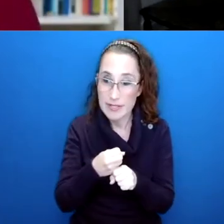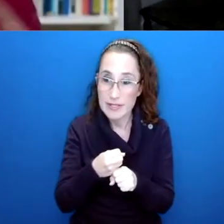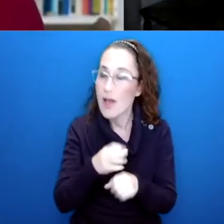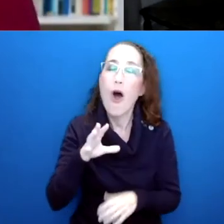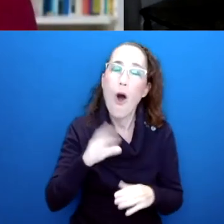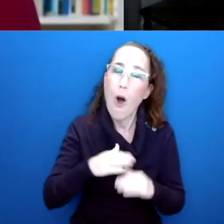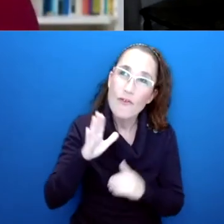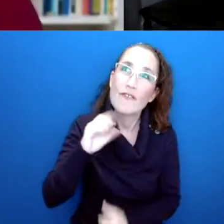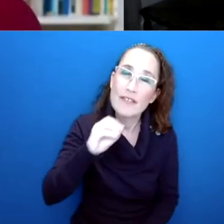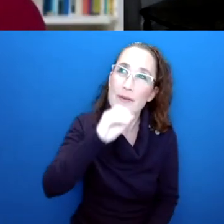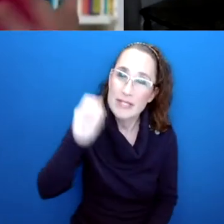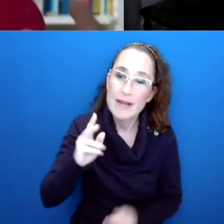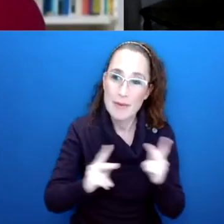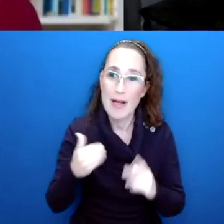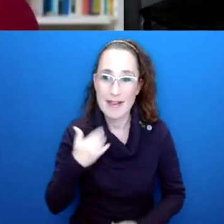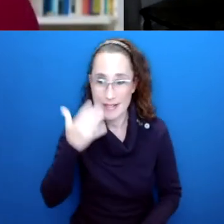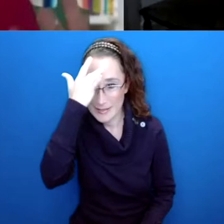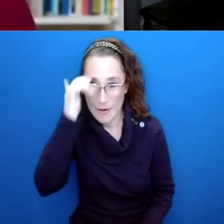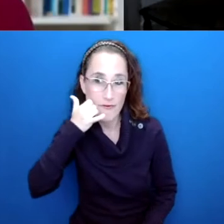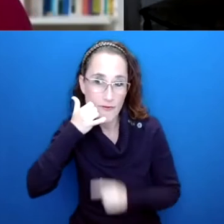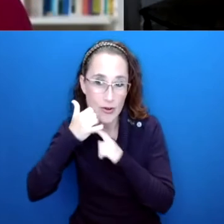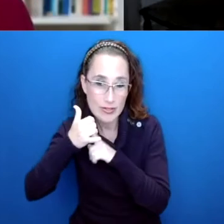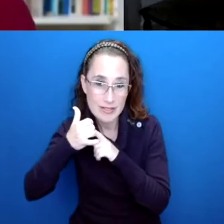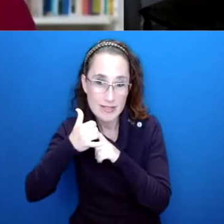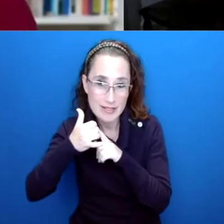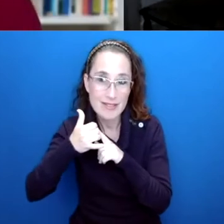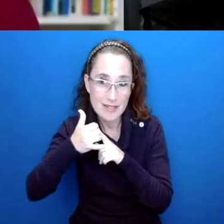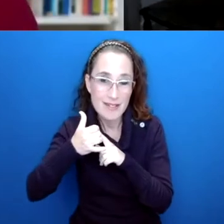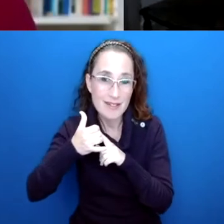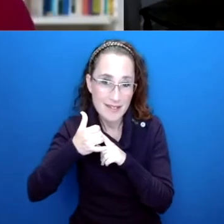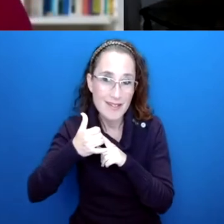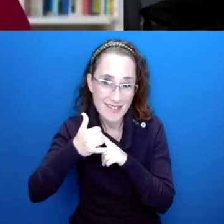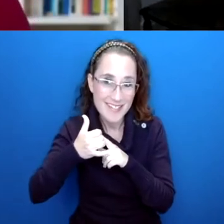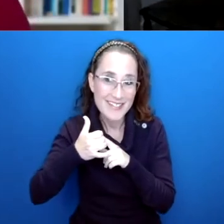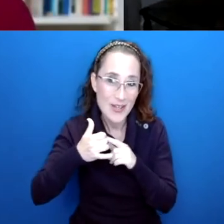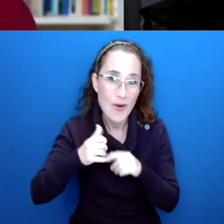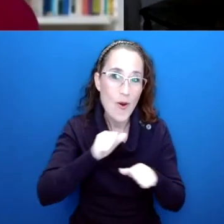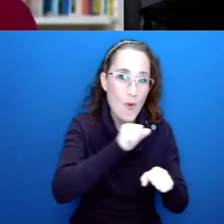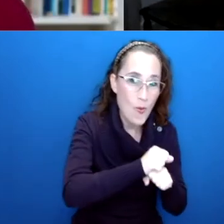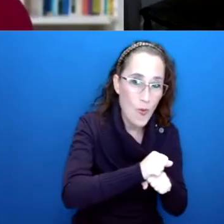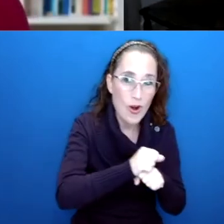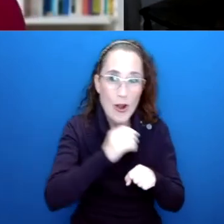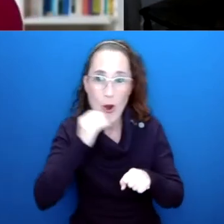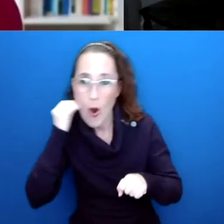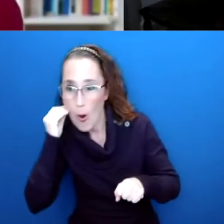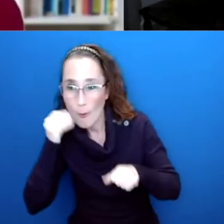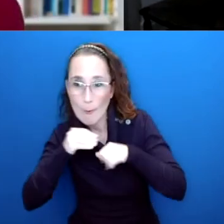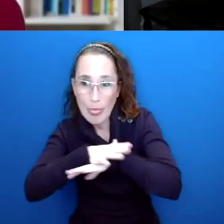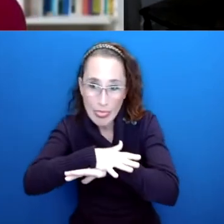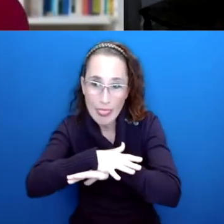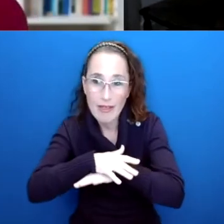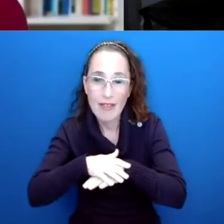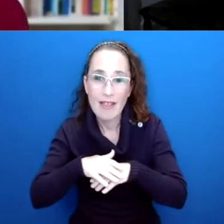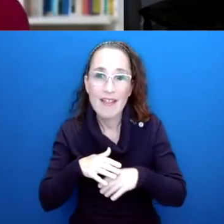and probably kind of in the knowledge working world, that probably means like 80 percent of the people had smartphones.